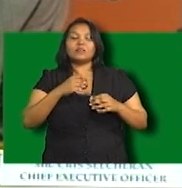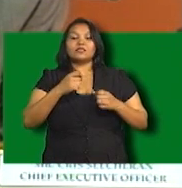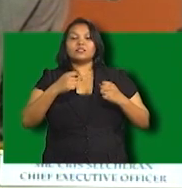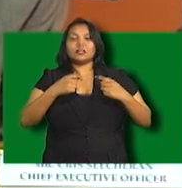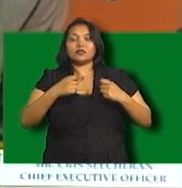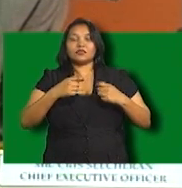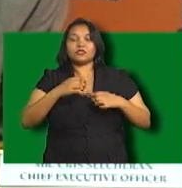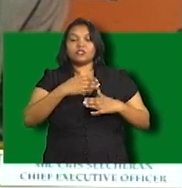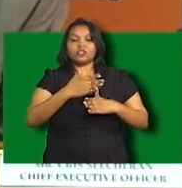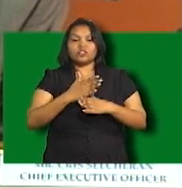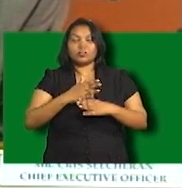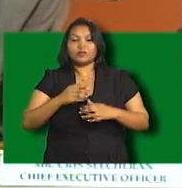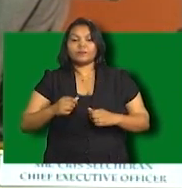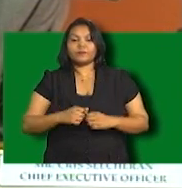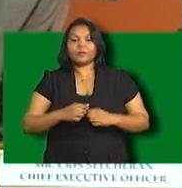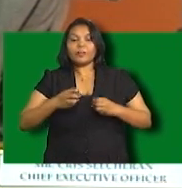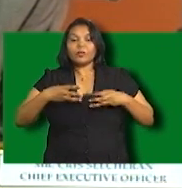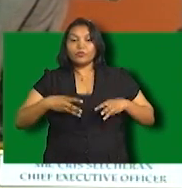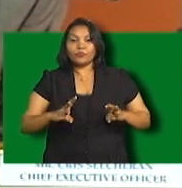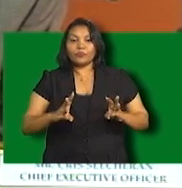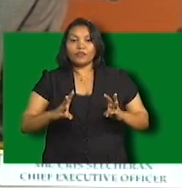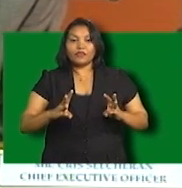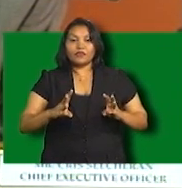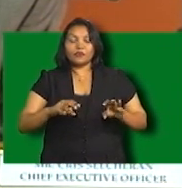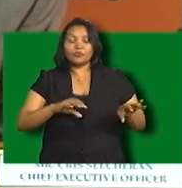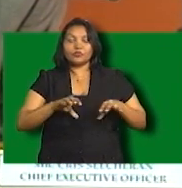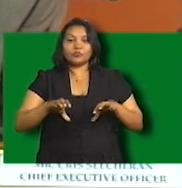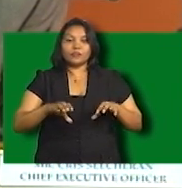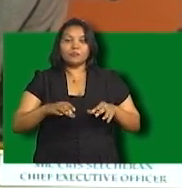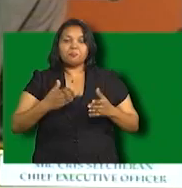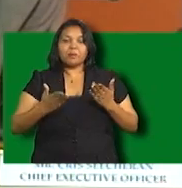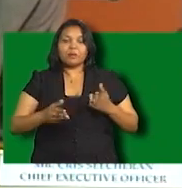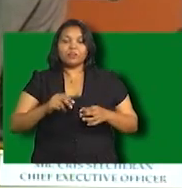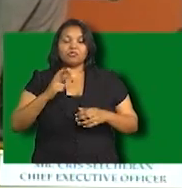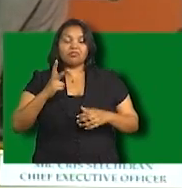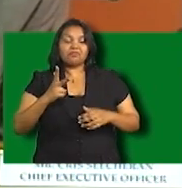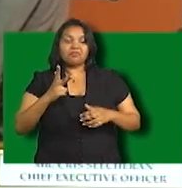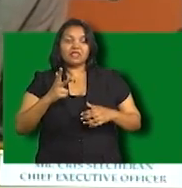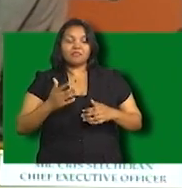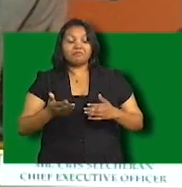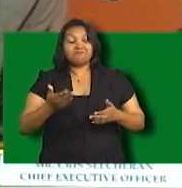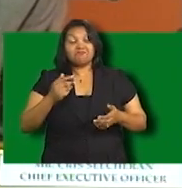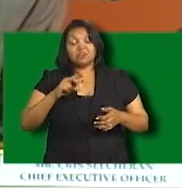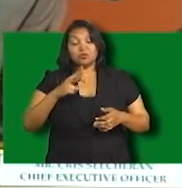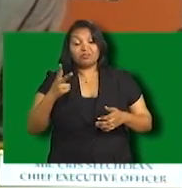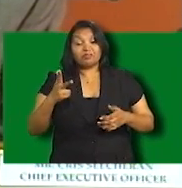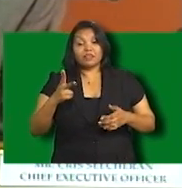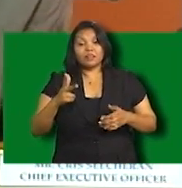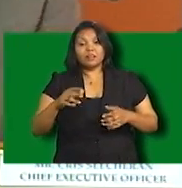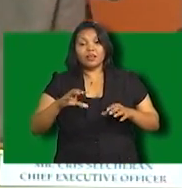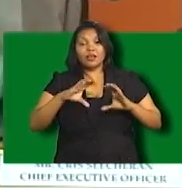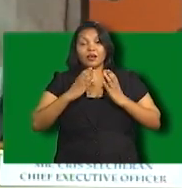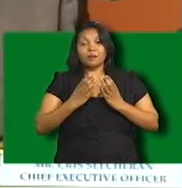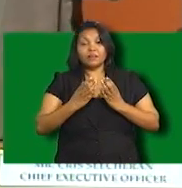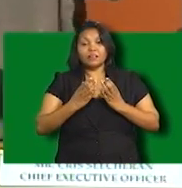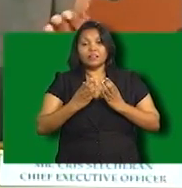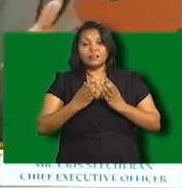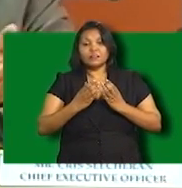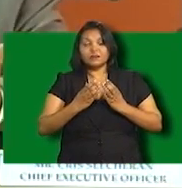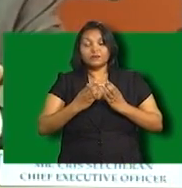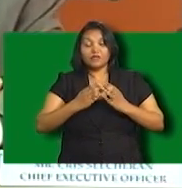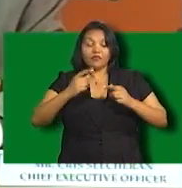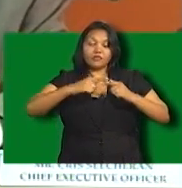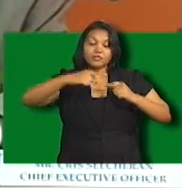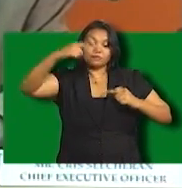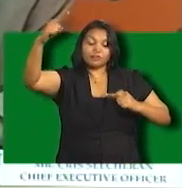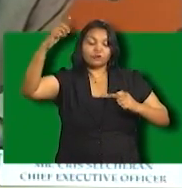be divided for a distributor, there will be at most three maybe distributors that will be possible based on the spectrum allocation